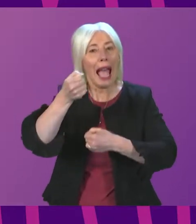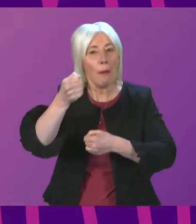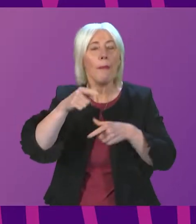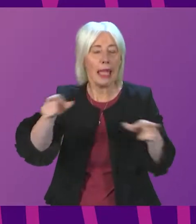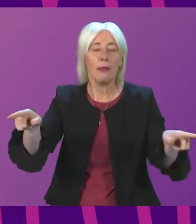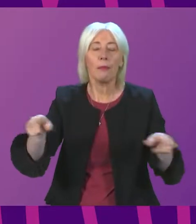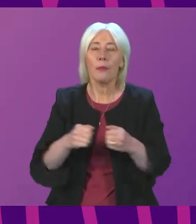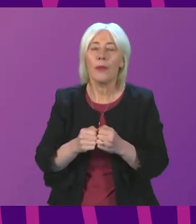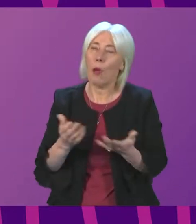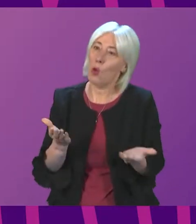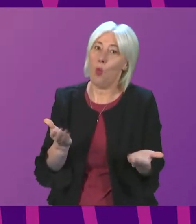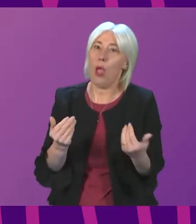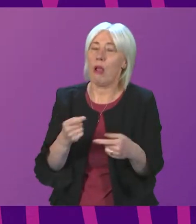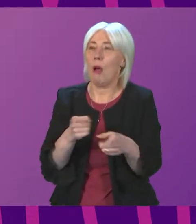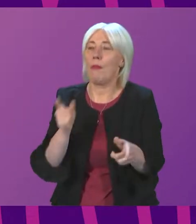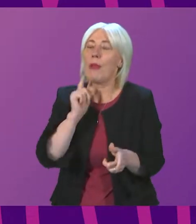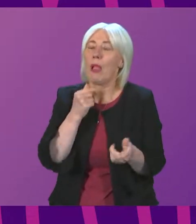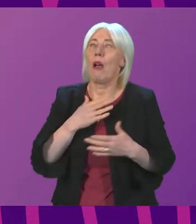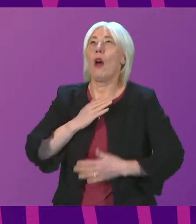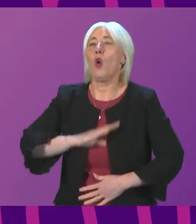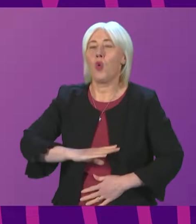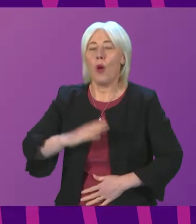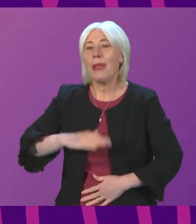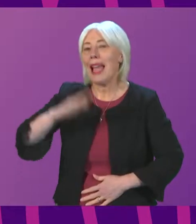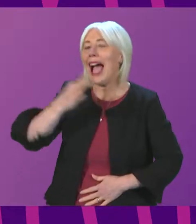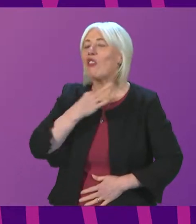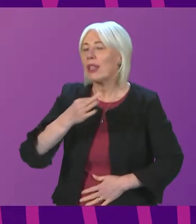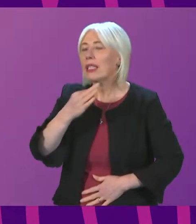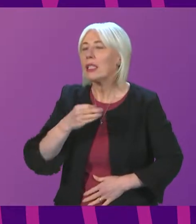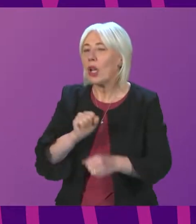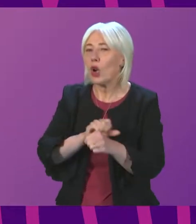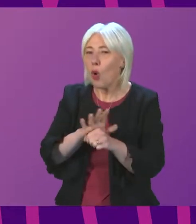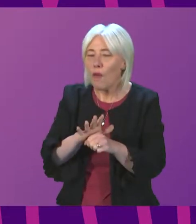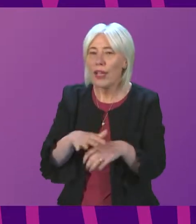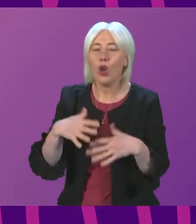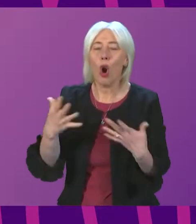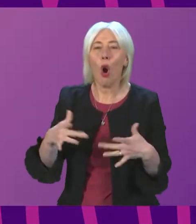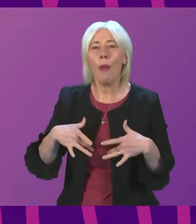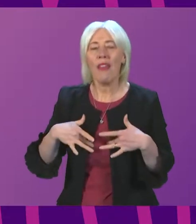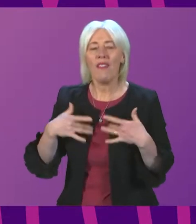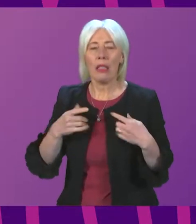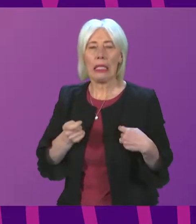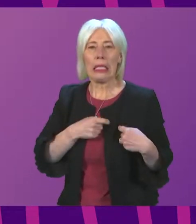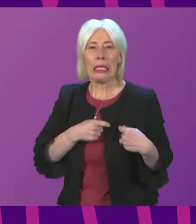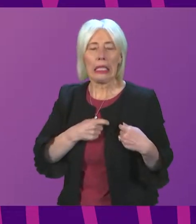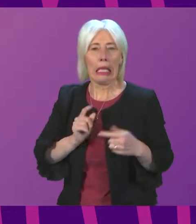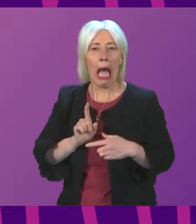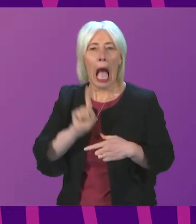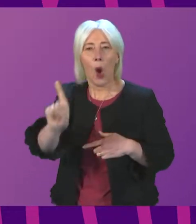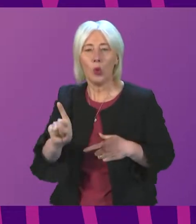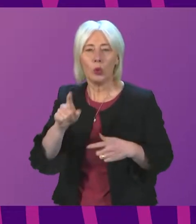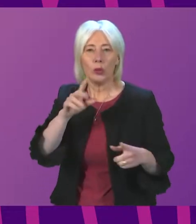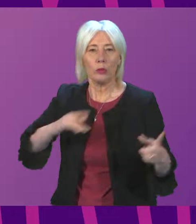welcome for those who have been at higher risk of COVID or feel very anxious about going out in public.